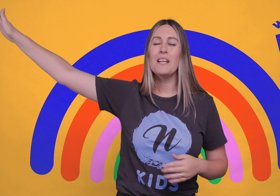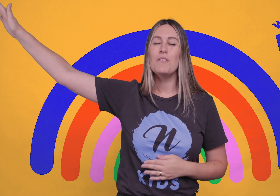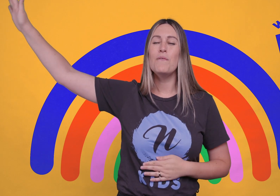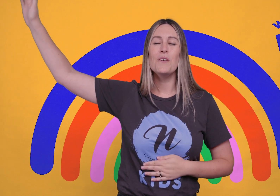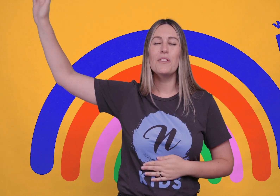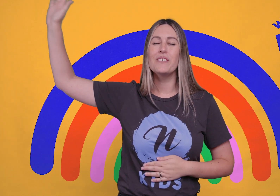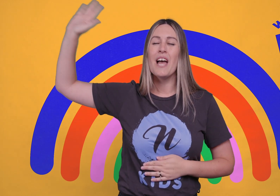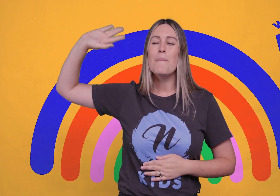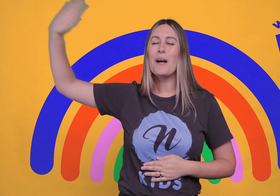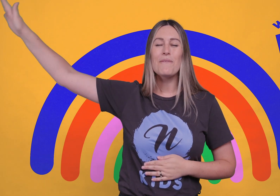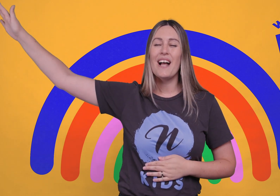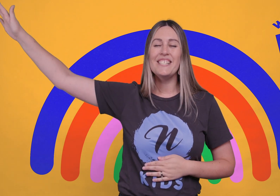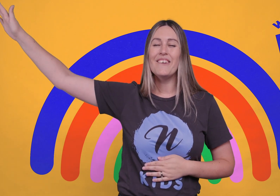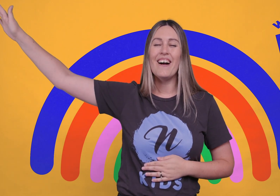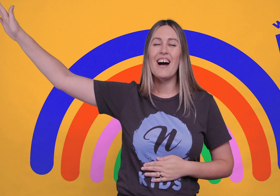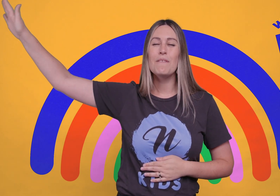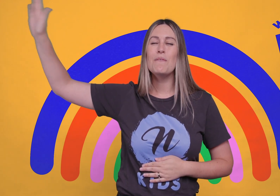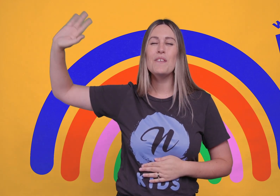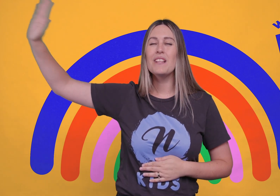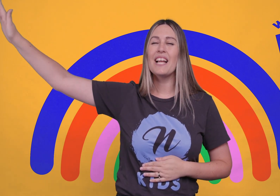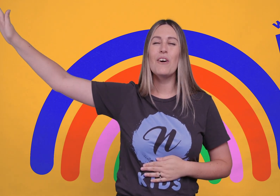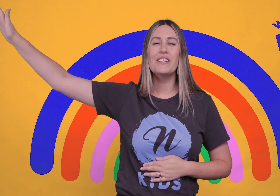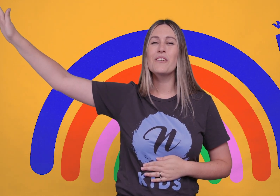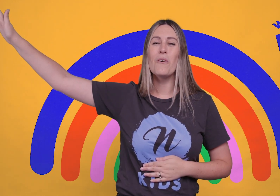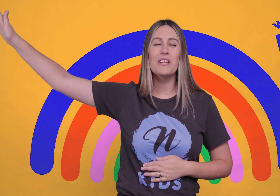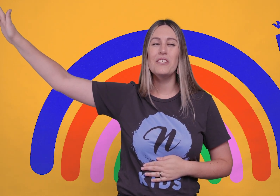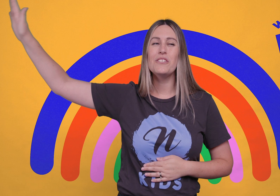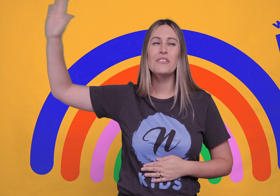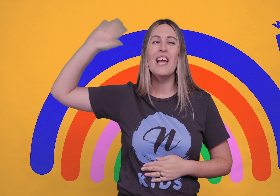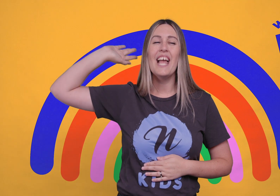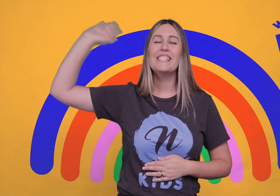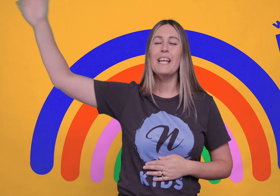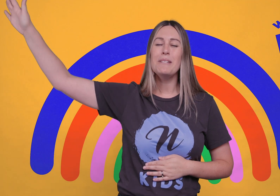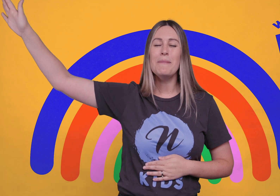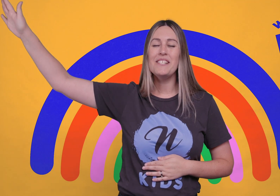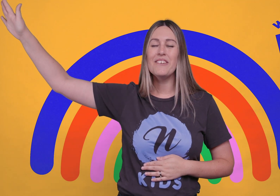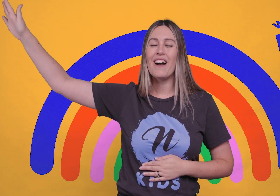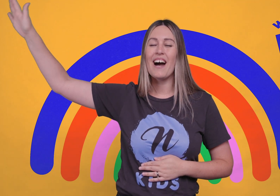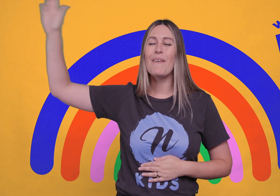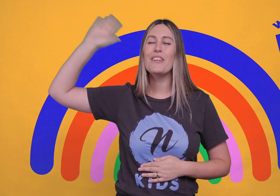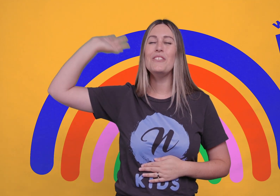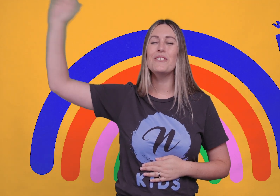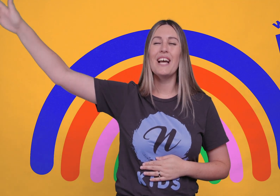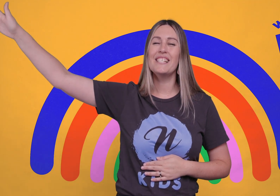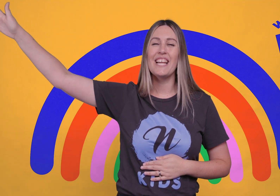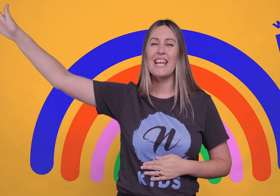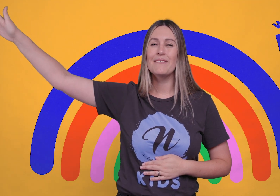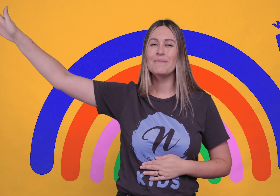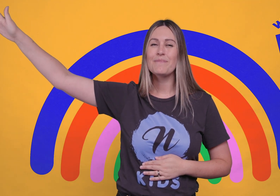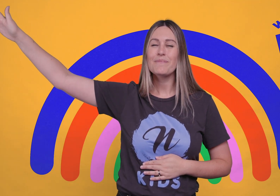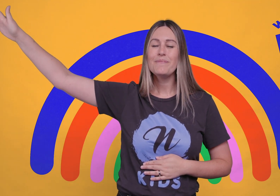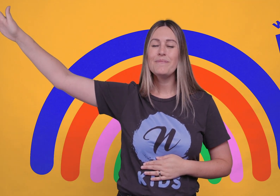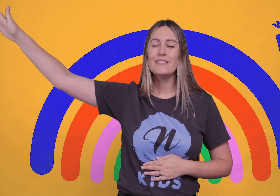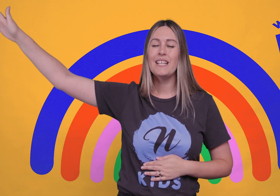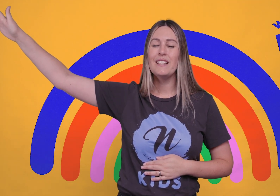more minute. If you feel those butterflies in your heart. If you feel like God is calling you to accept him into your heart. Why don't you do that today?